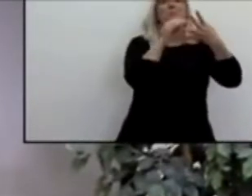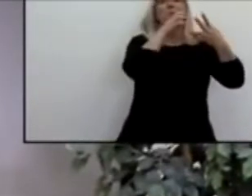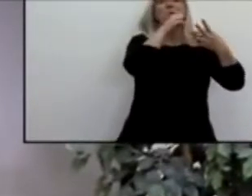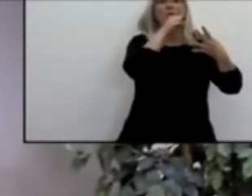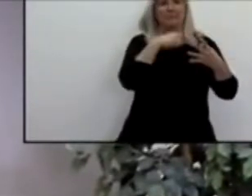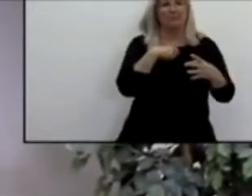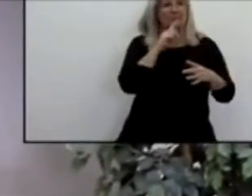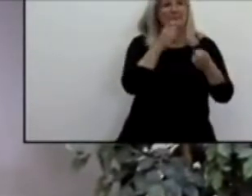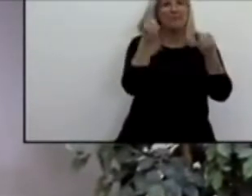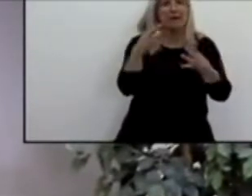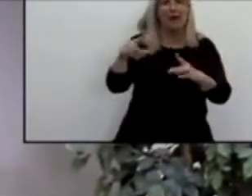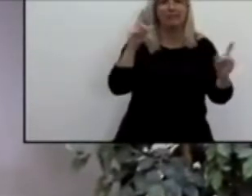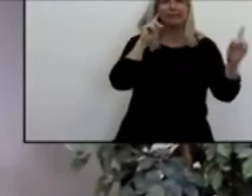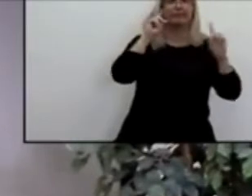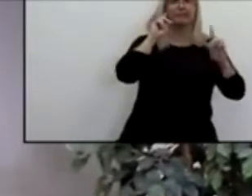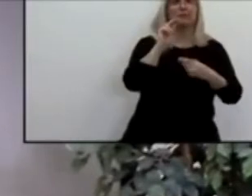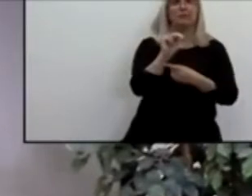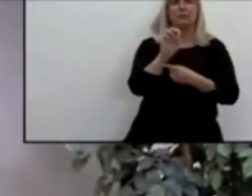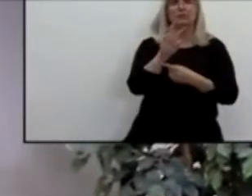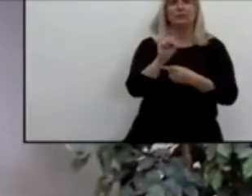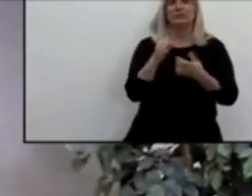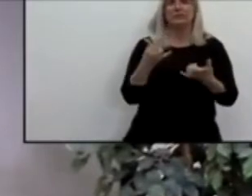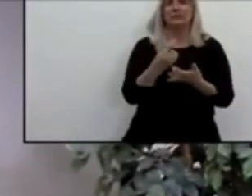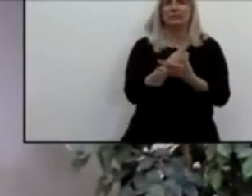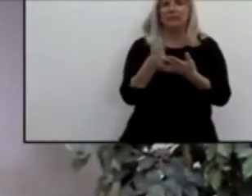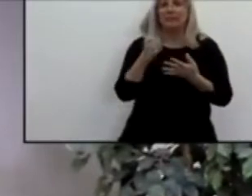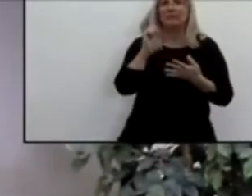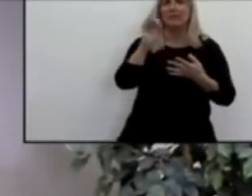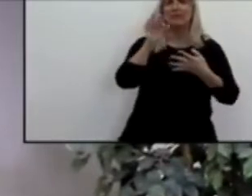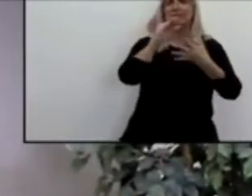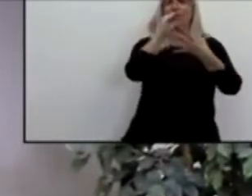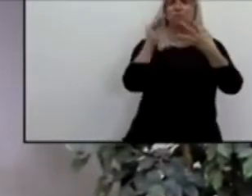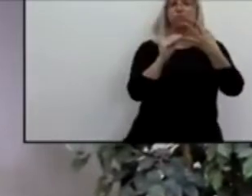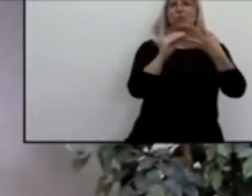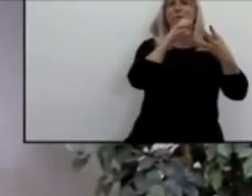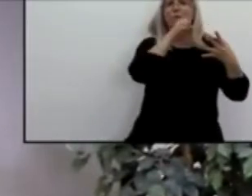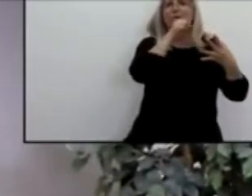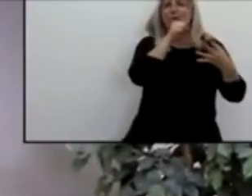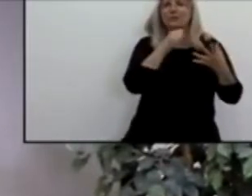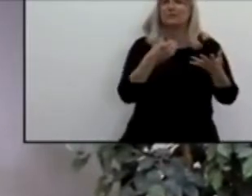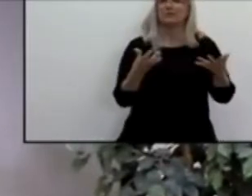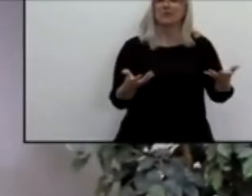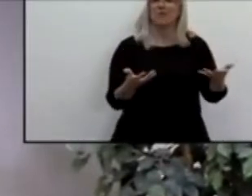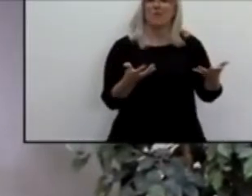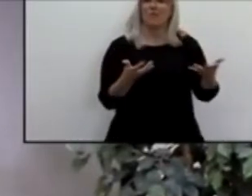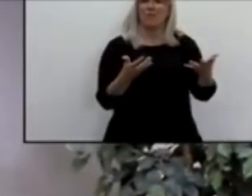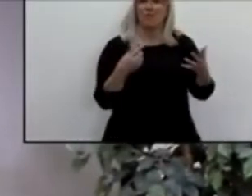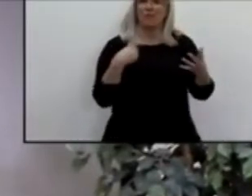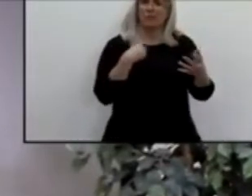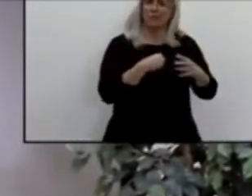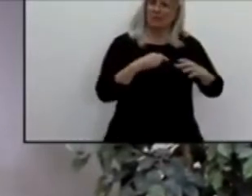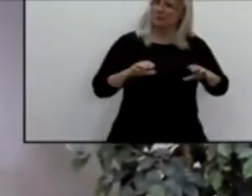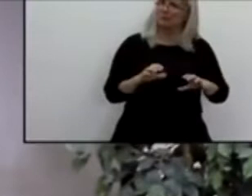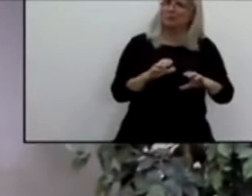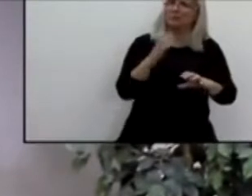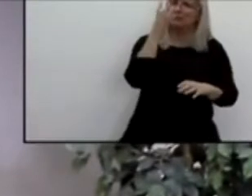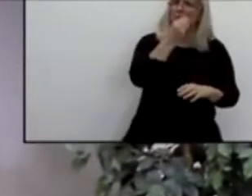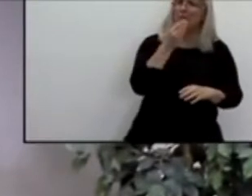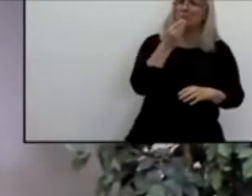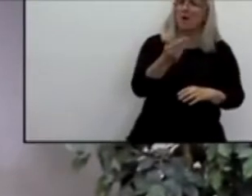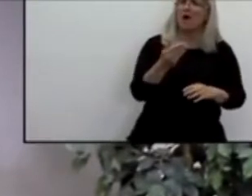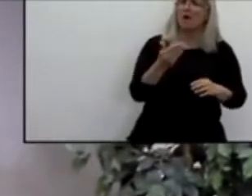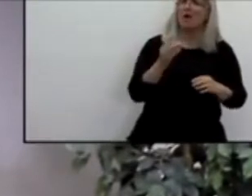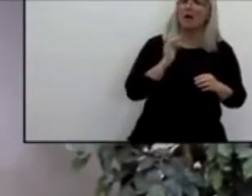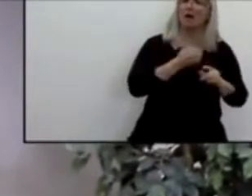week. Yeah. So let's look at San Francisco's numbers, right? Because, you know, we are doing well in the positivity rate, but it's the case